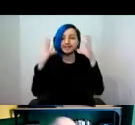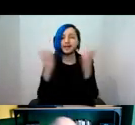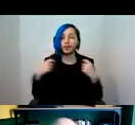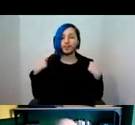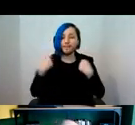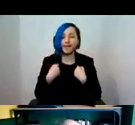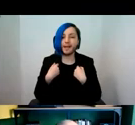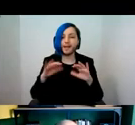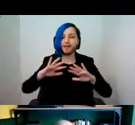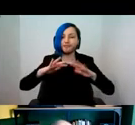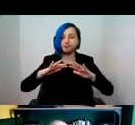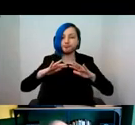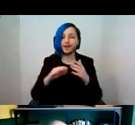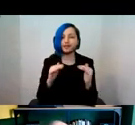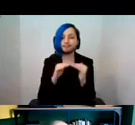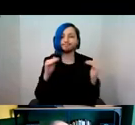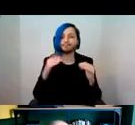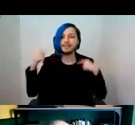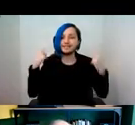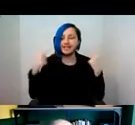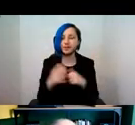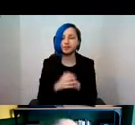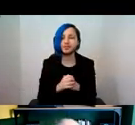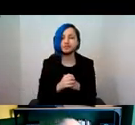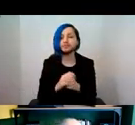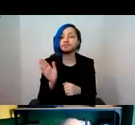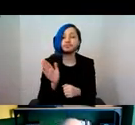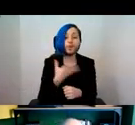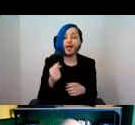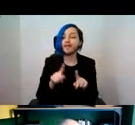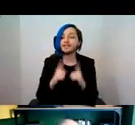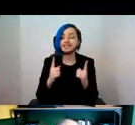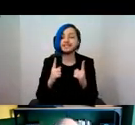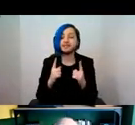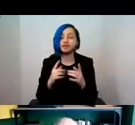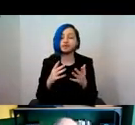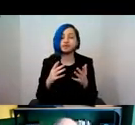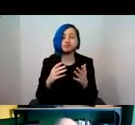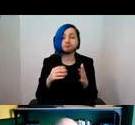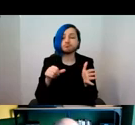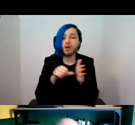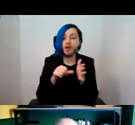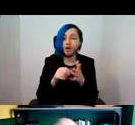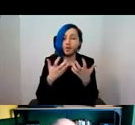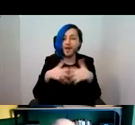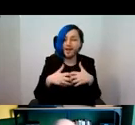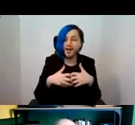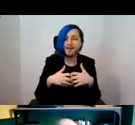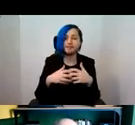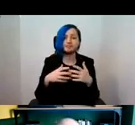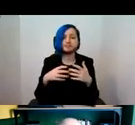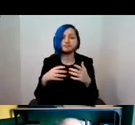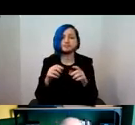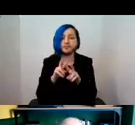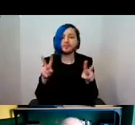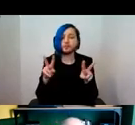with the sound. Each version involves different hardware, peripherals, haptics, and each version involves different content